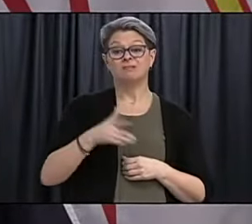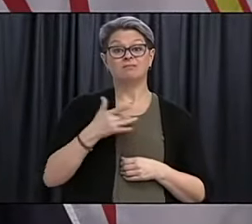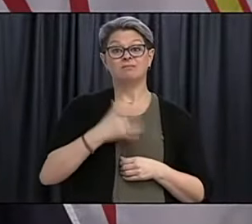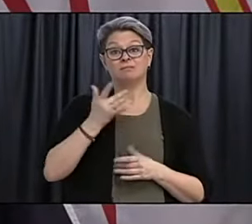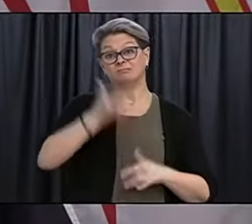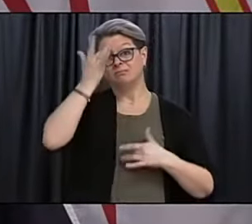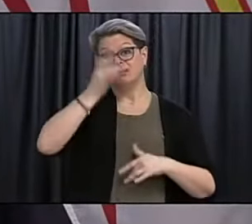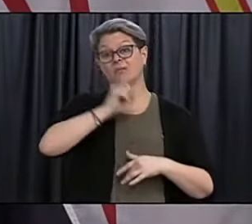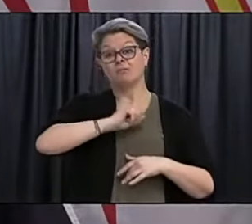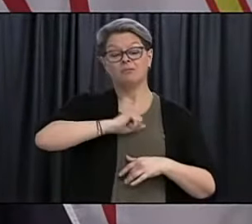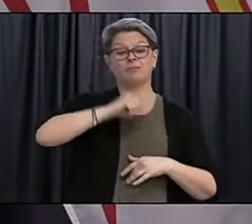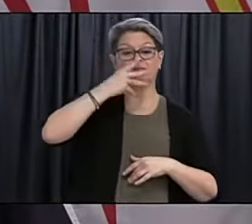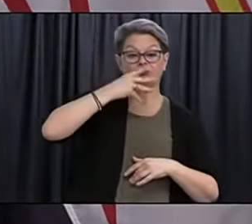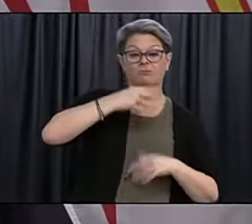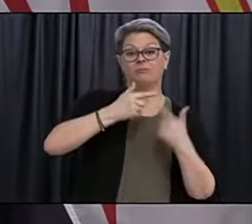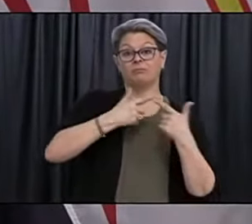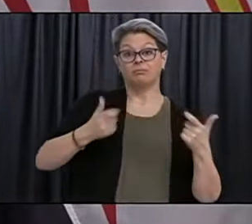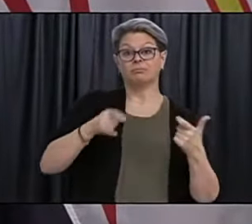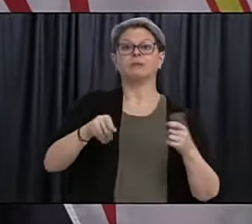tested, so yes, they can reach out.